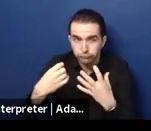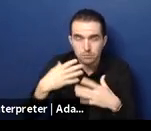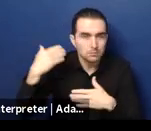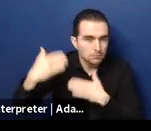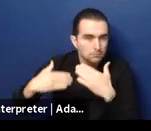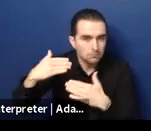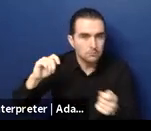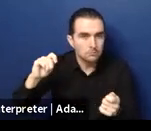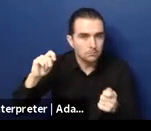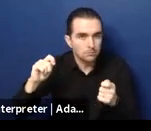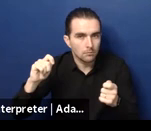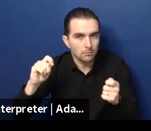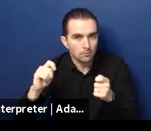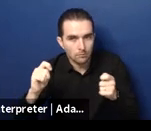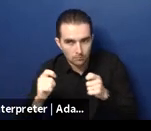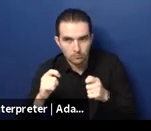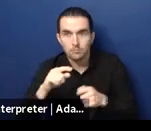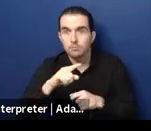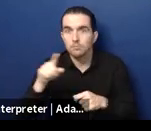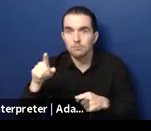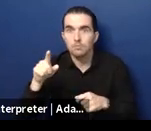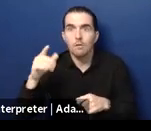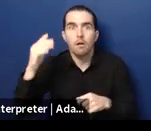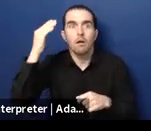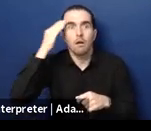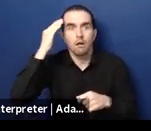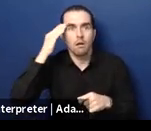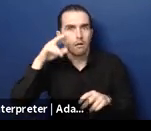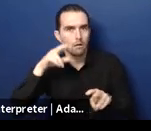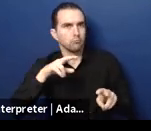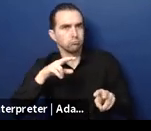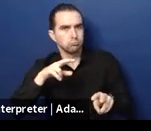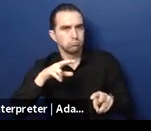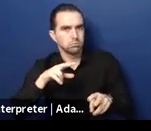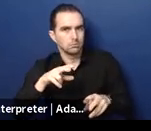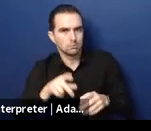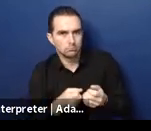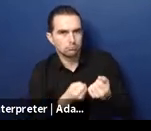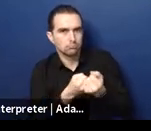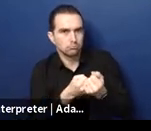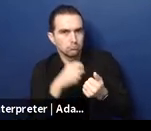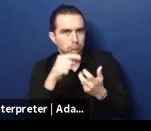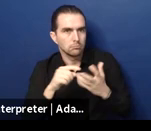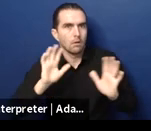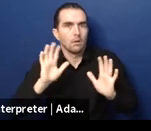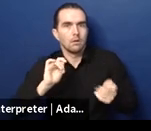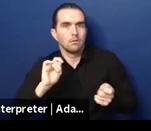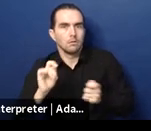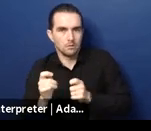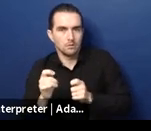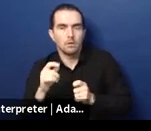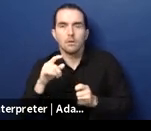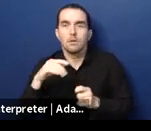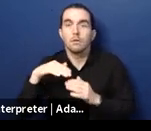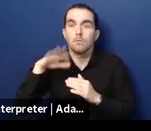of the scope of institutional care across different line ministries and in faith-based organizations and others increases.